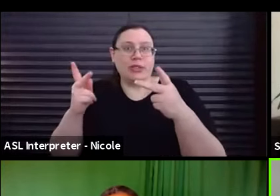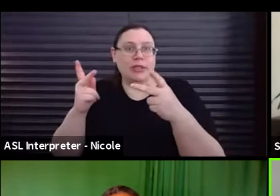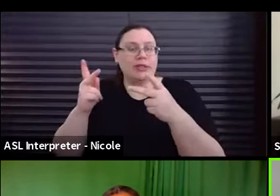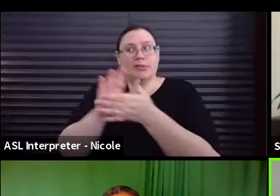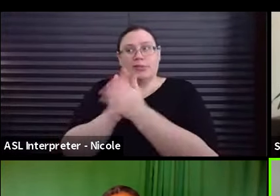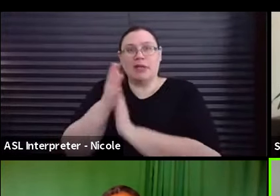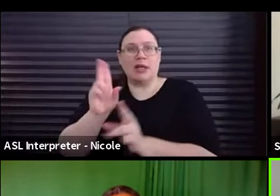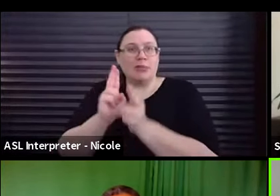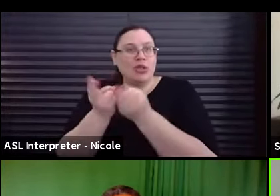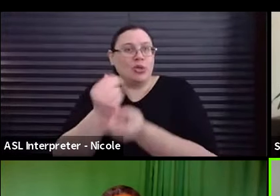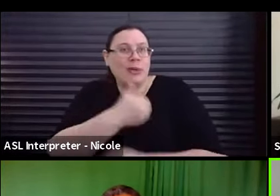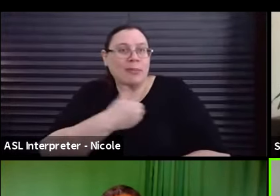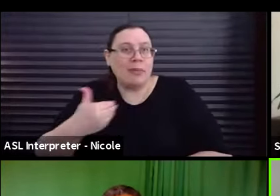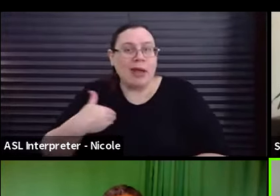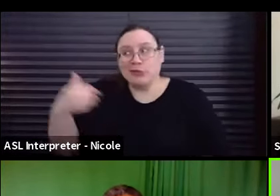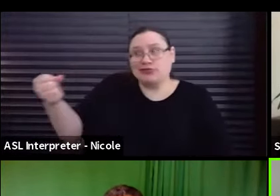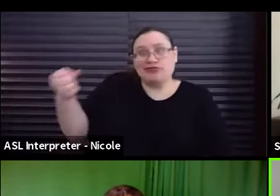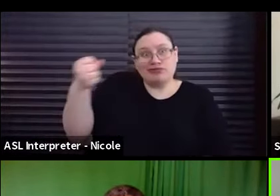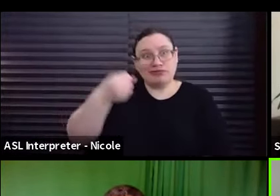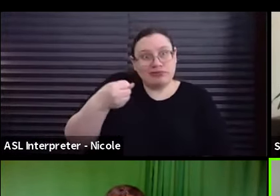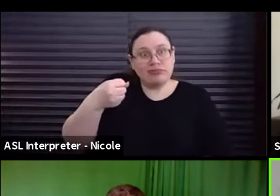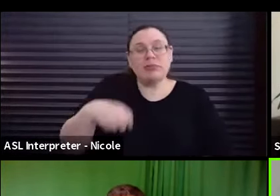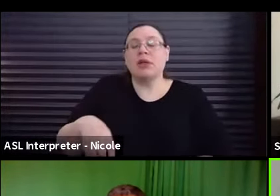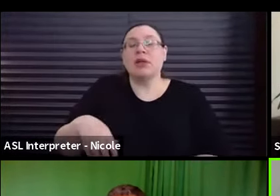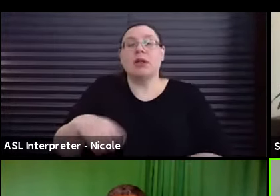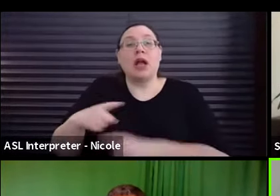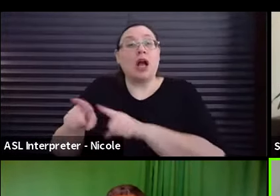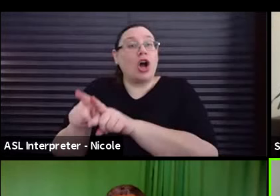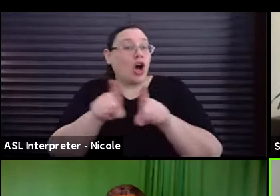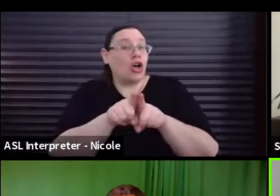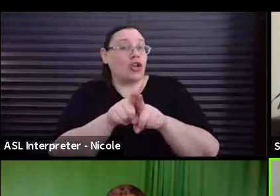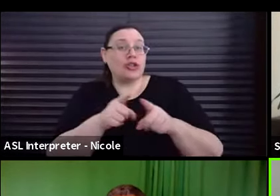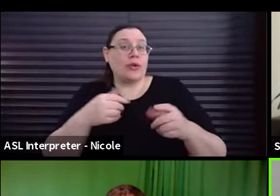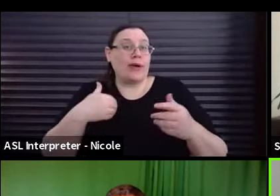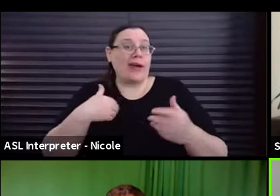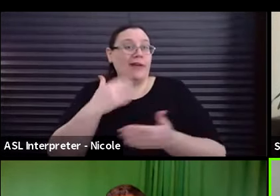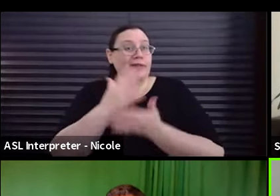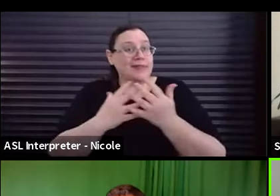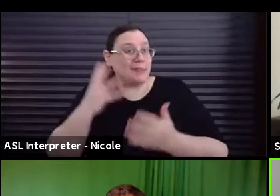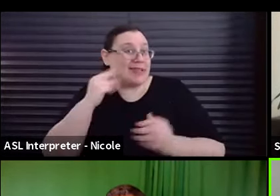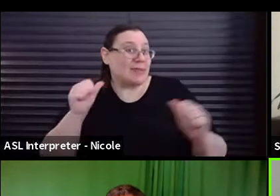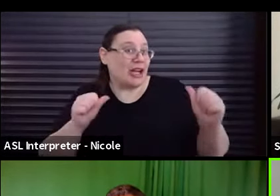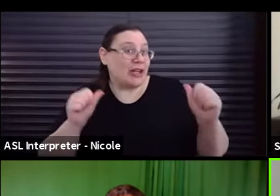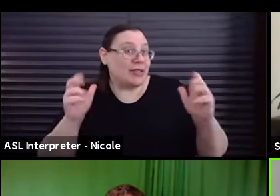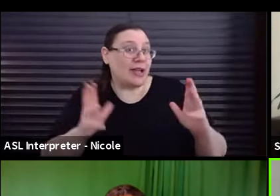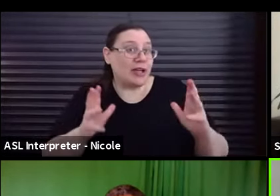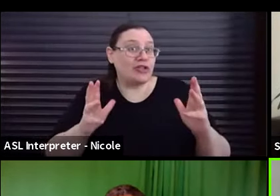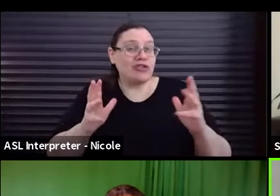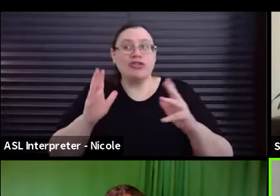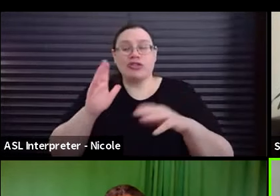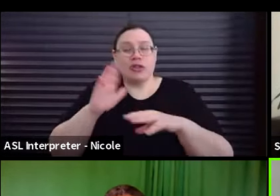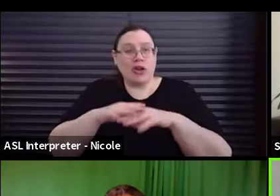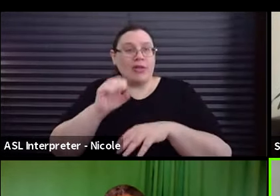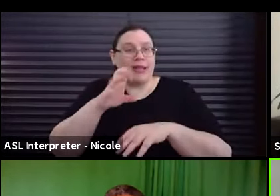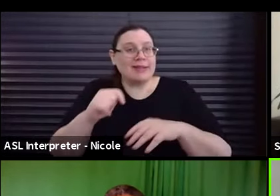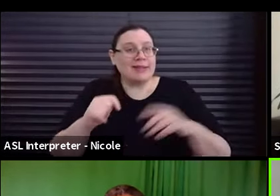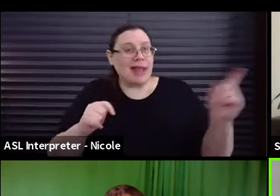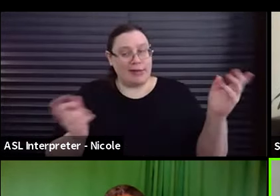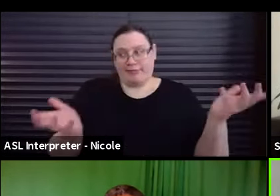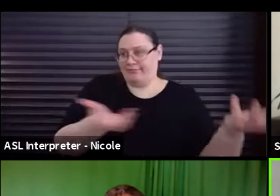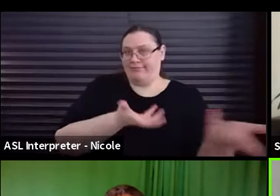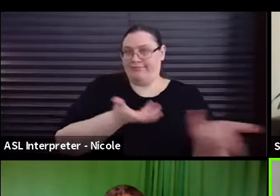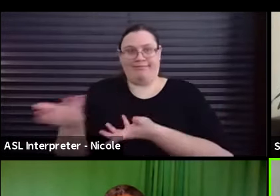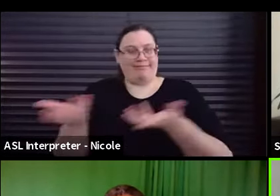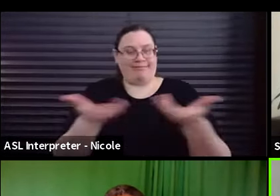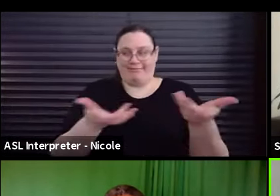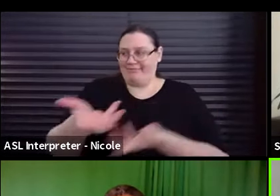opportunities yet and bring them into the fold. But also, you know, have some experienced actors, you know, on your set and working with those new people, you know,